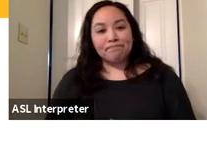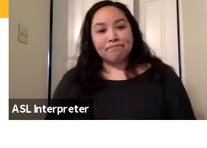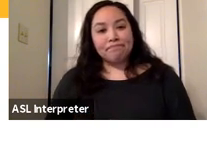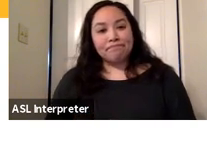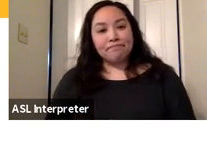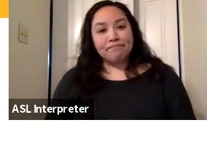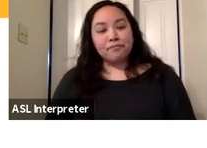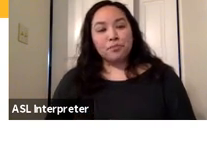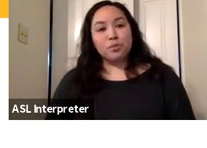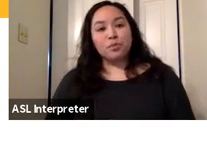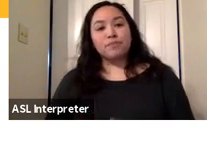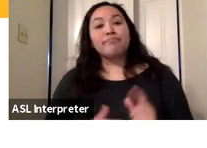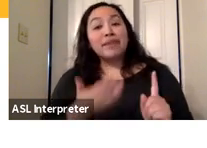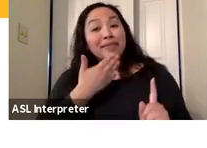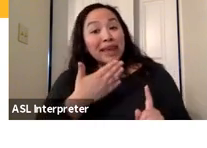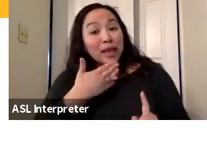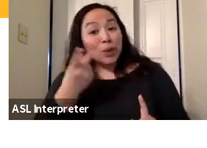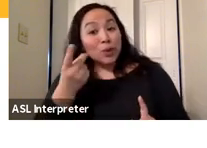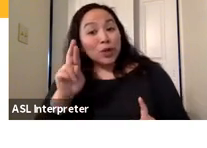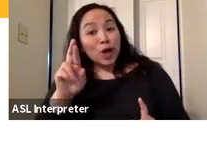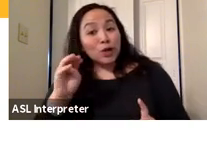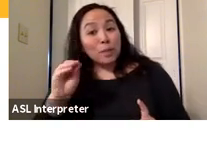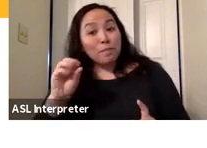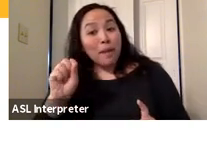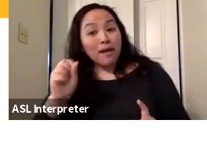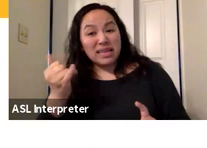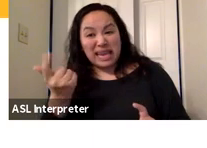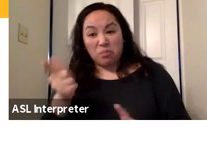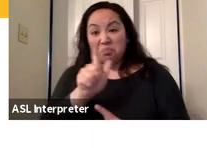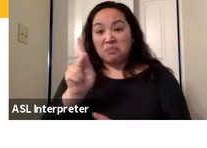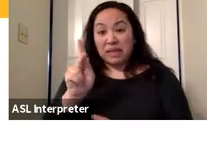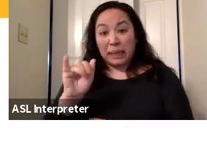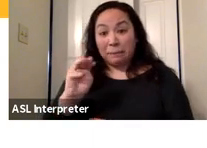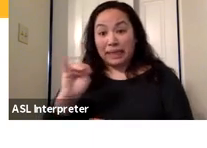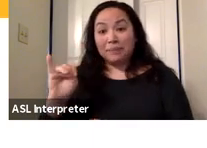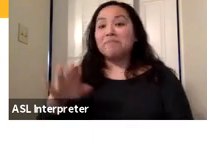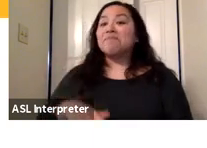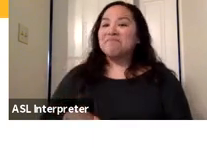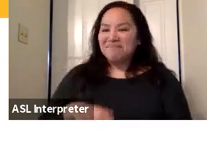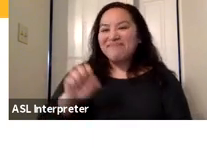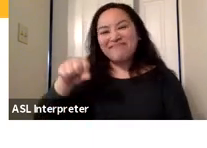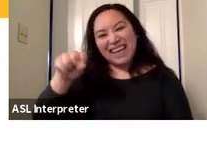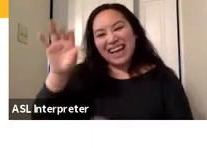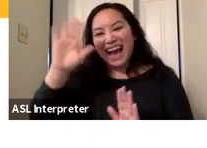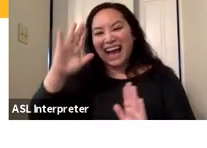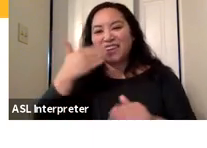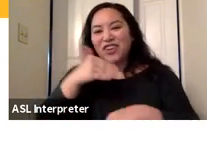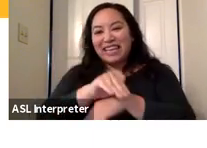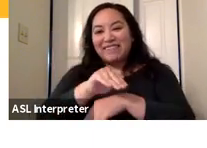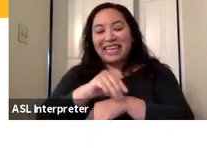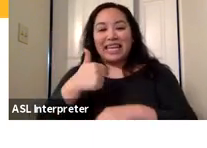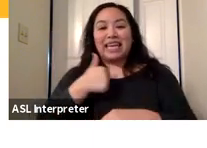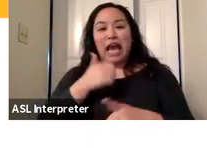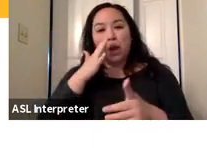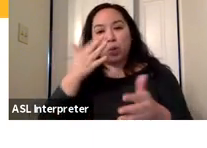Thank you, Dr. Moss. Kimmy. Yes. Good evening. And so I'm going to